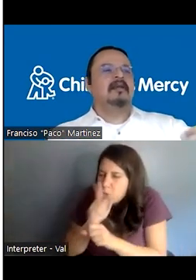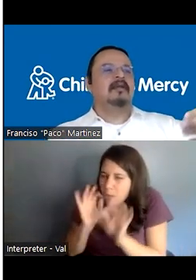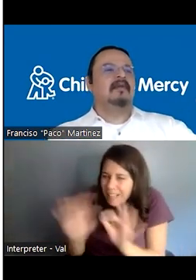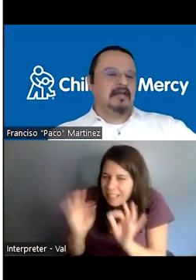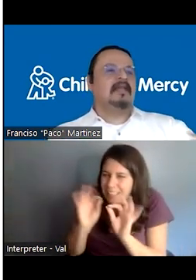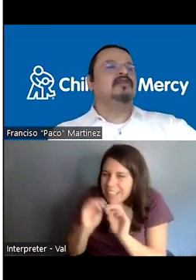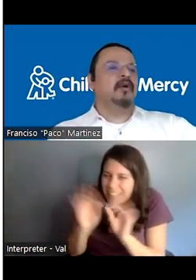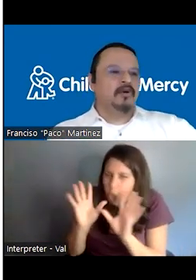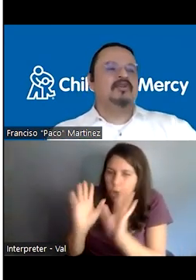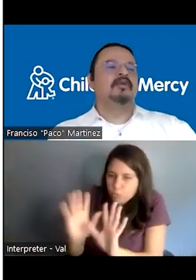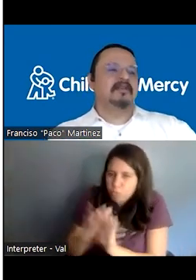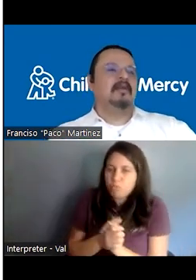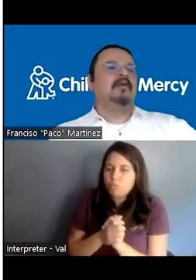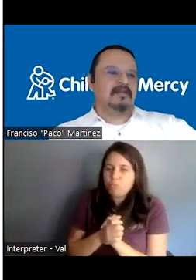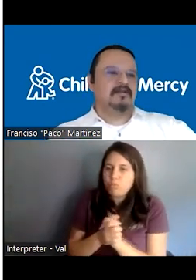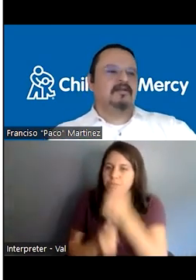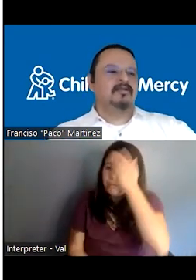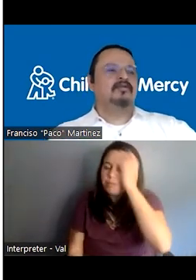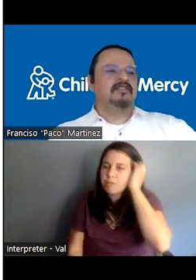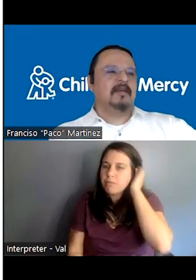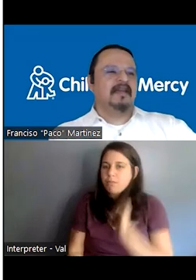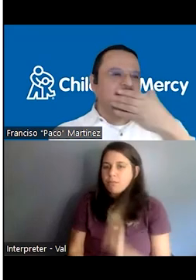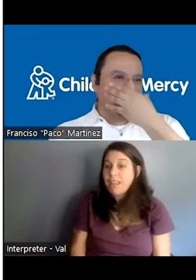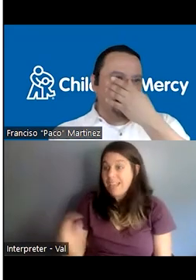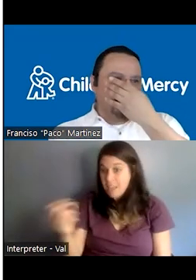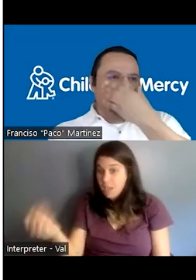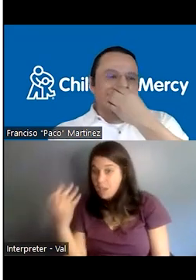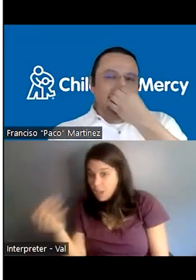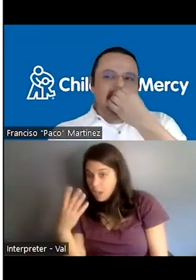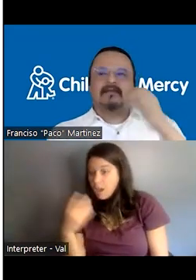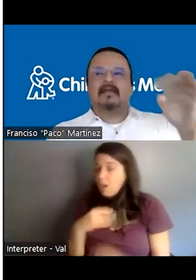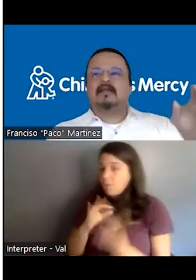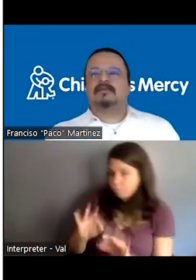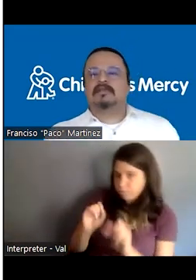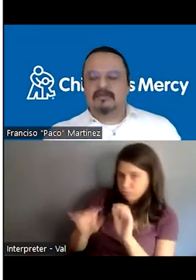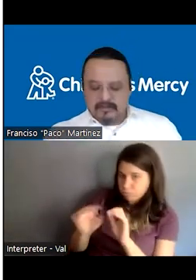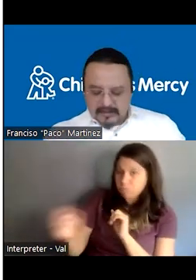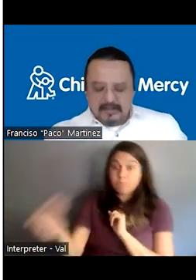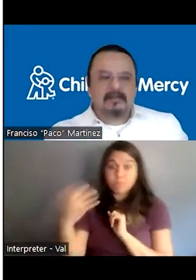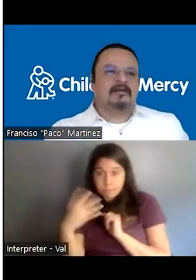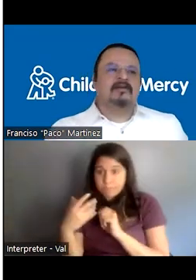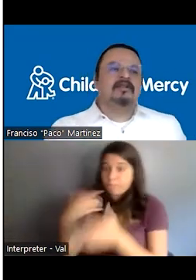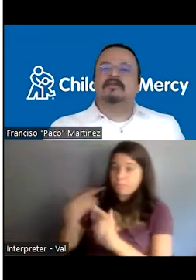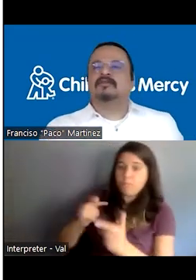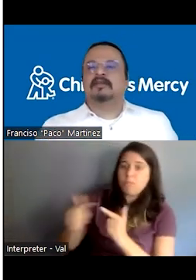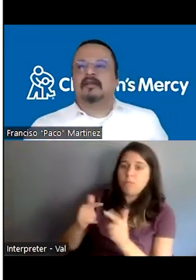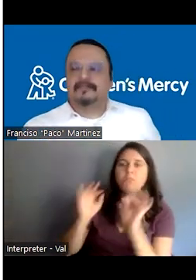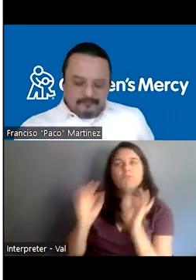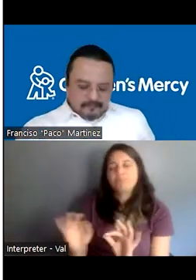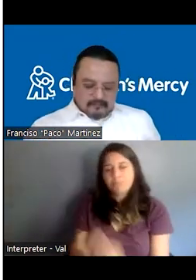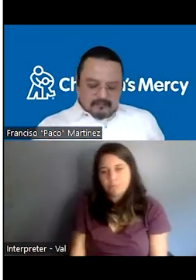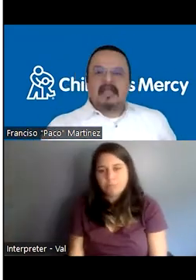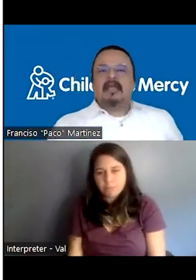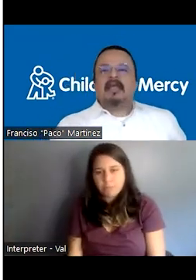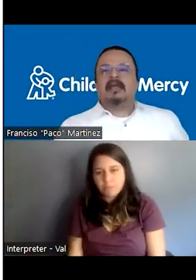it. Like in your own words, you will tell me what you're going to do step by step. And that's a great opportunity to do it and continue doing it.